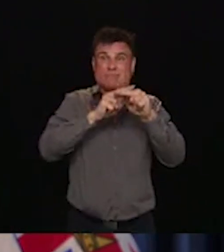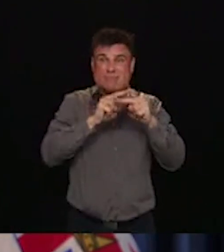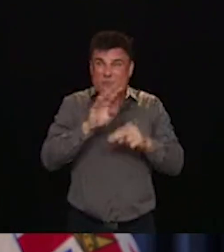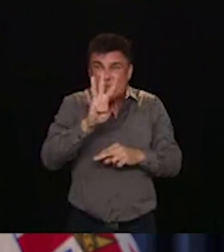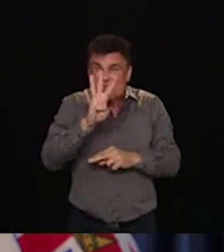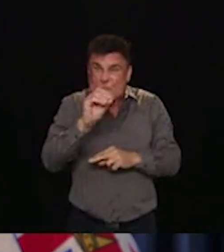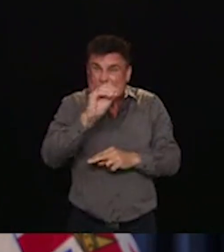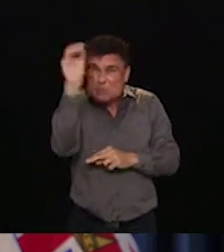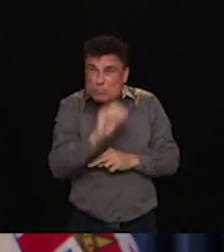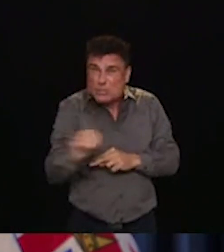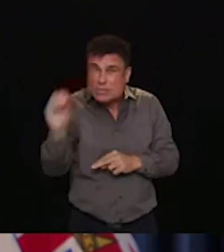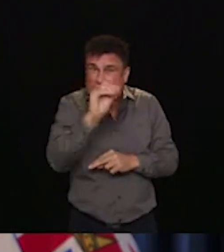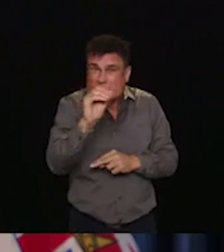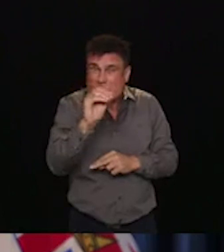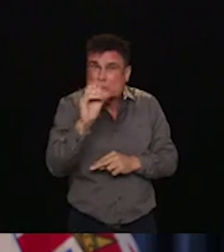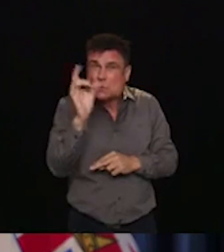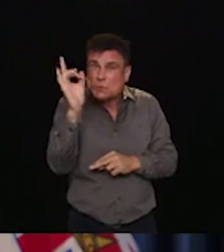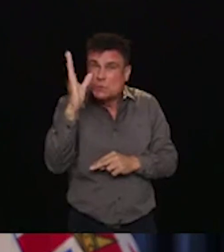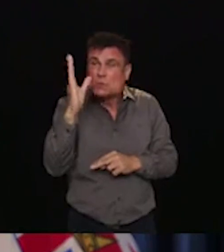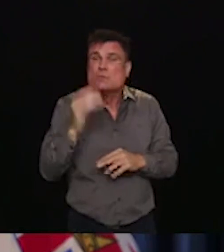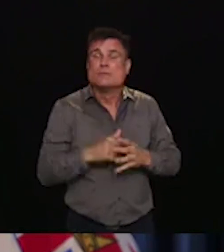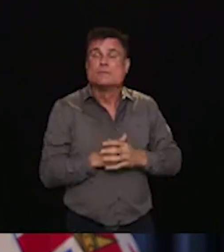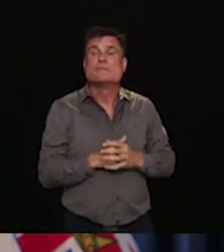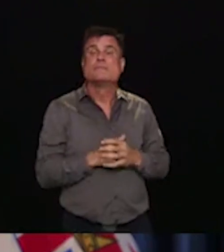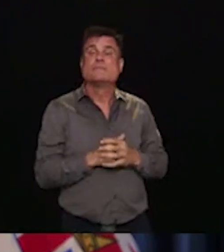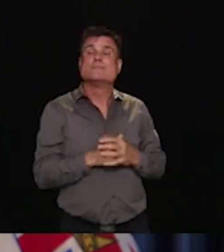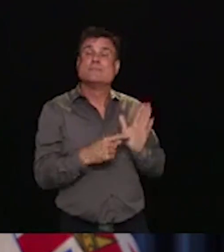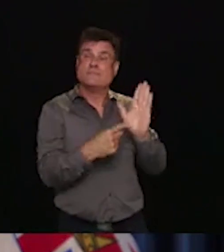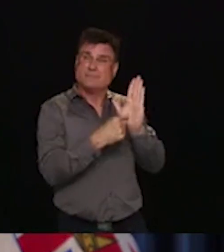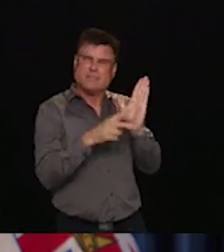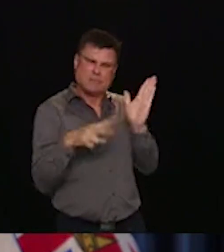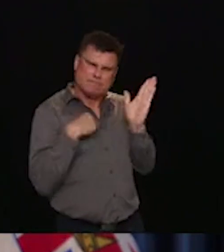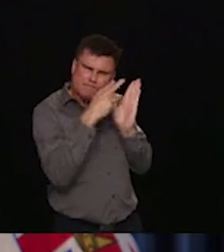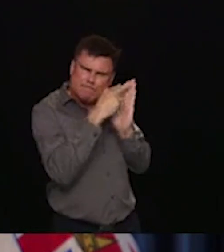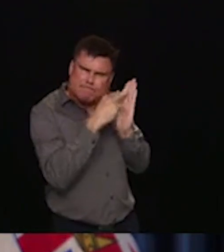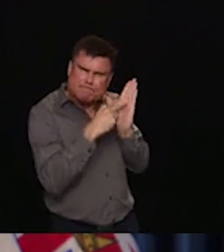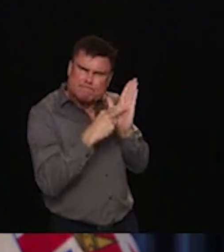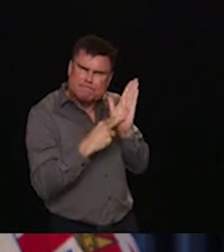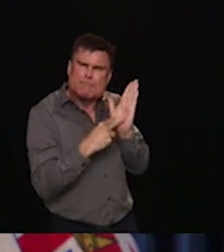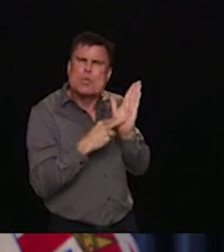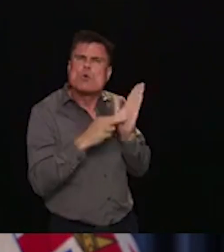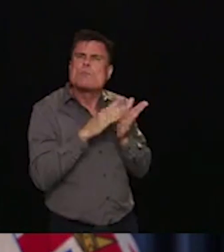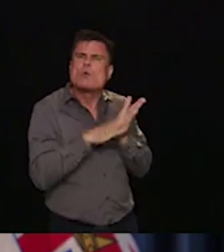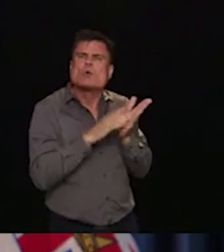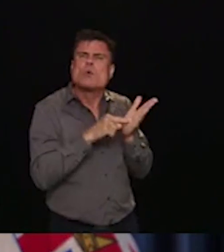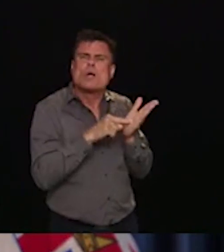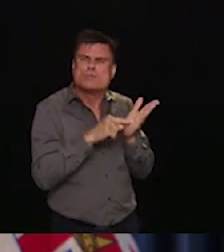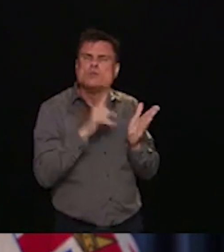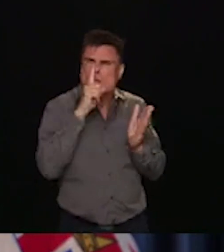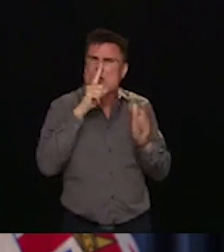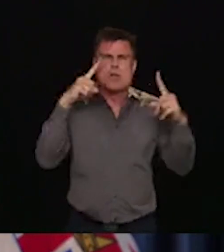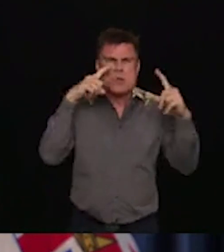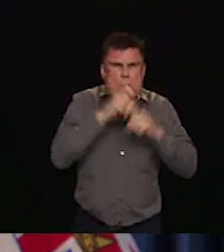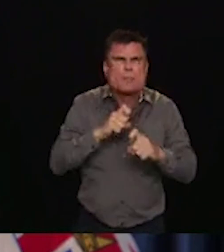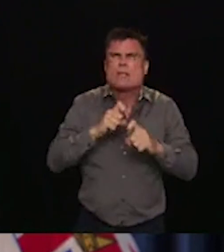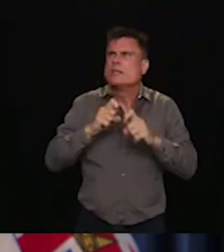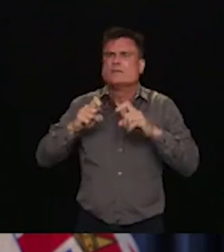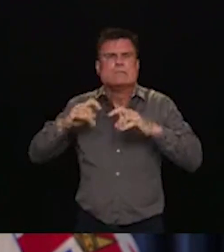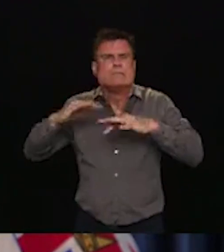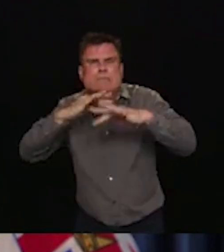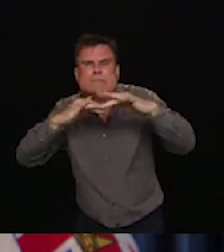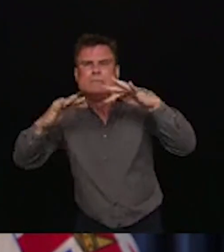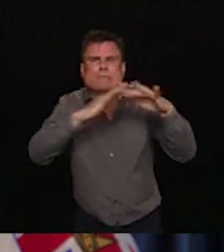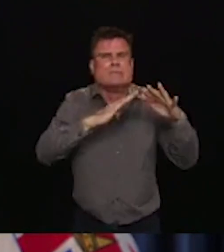situation, with provincial and global factors contributing to the costs. And that includes everything from rising property